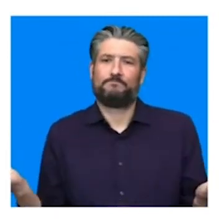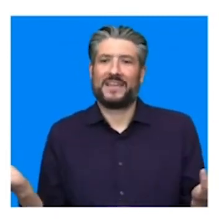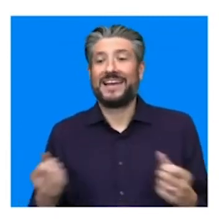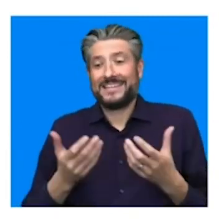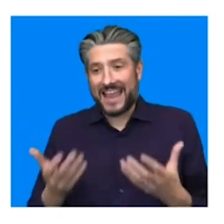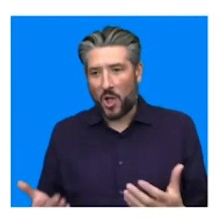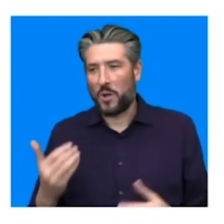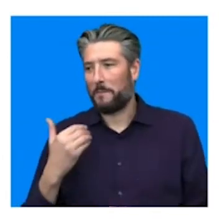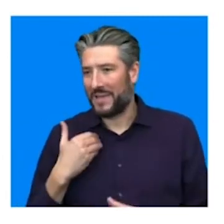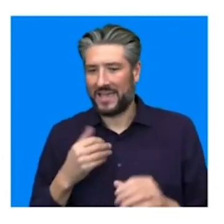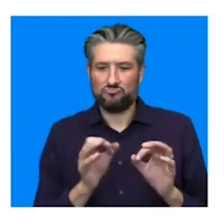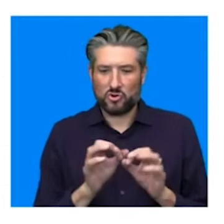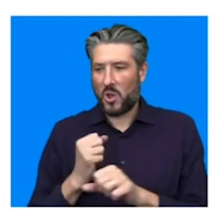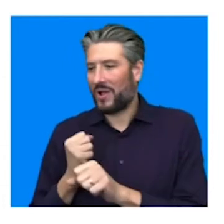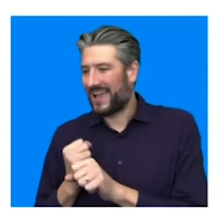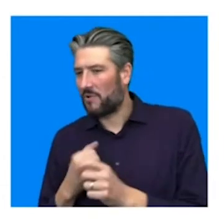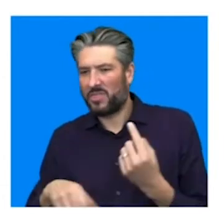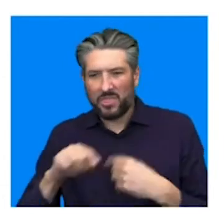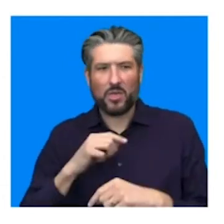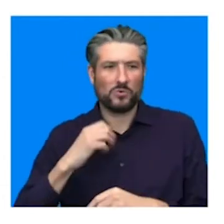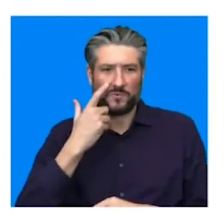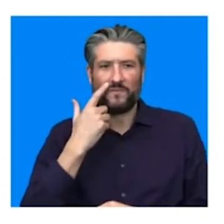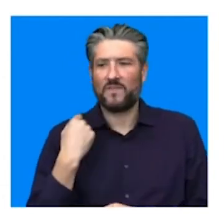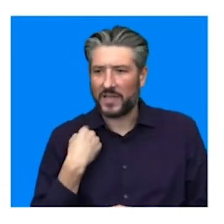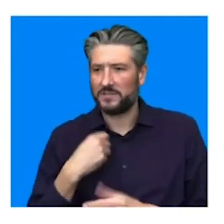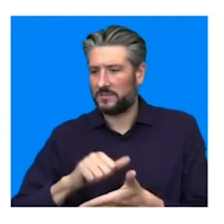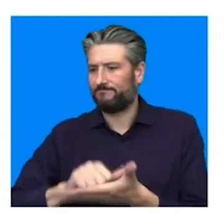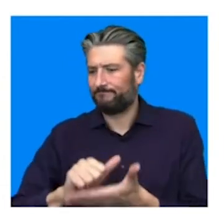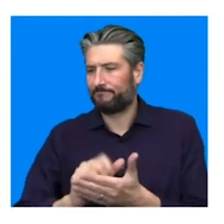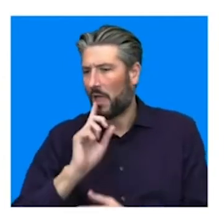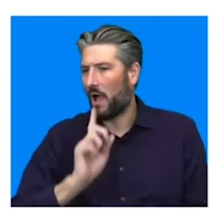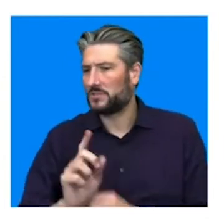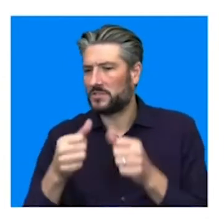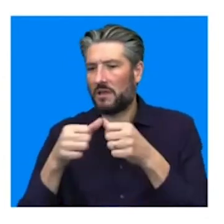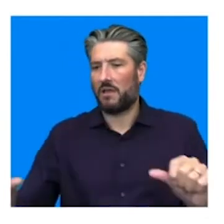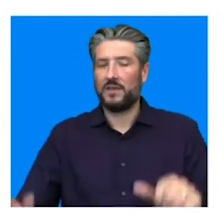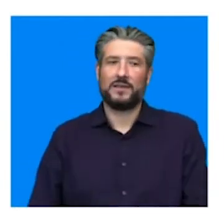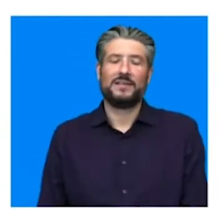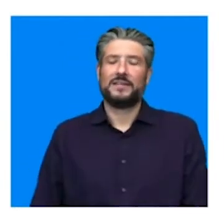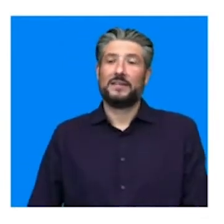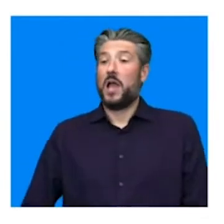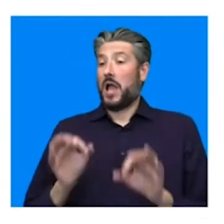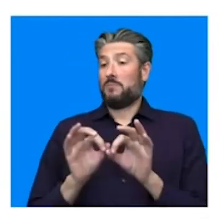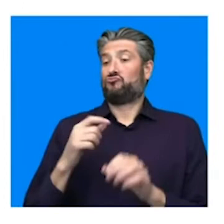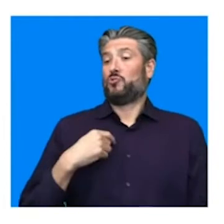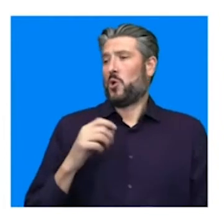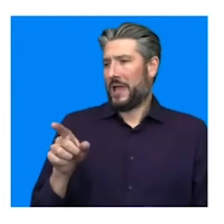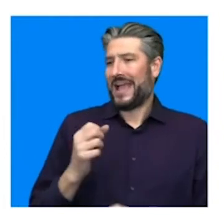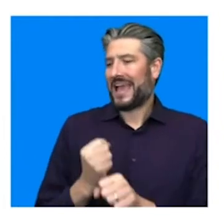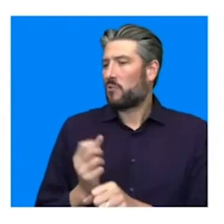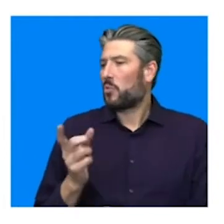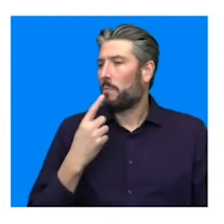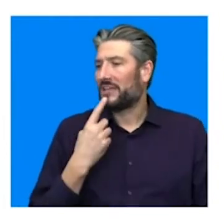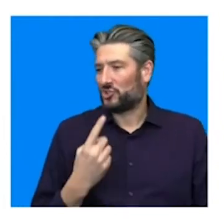We want to find the answers. But actually, one of the things that you picked up on Gareth, you know, which is also interesting is this